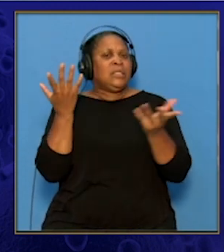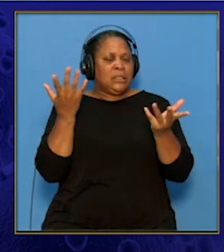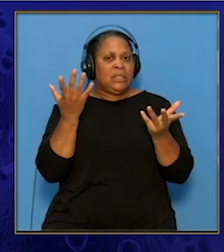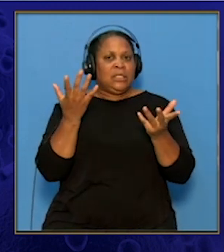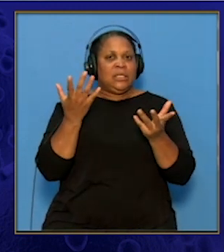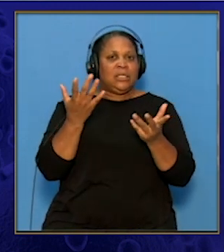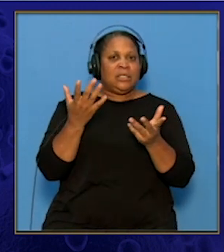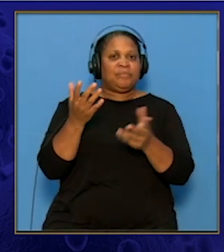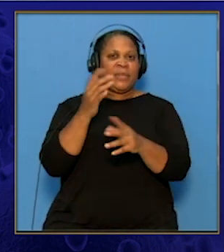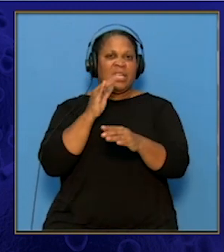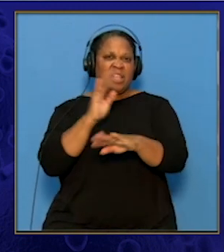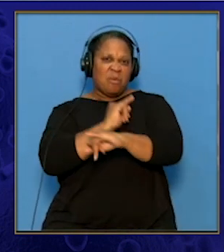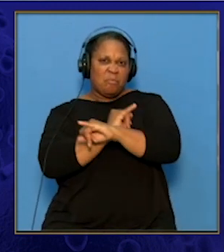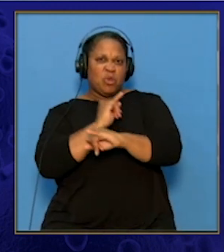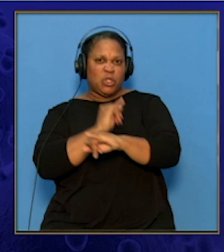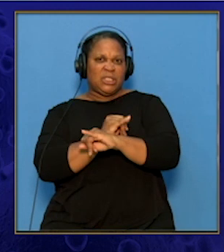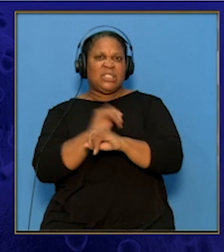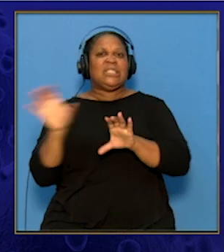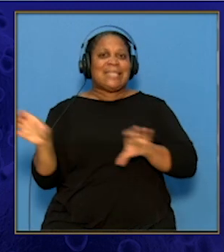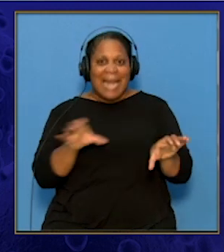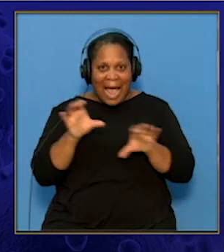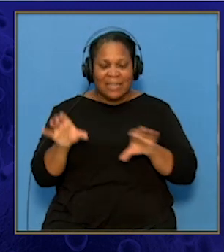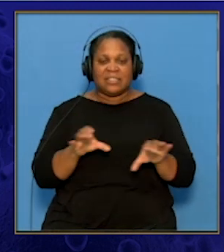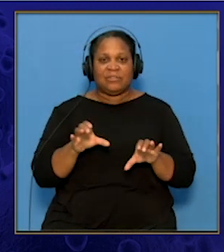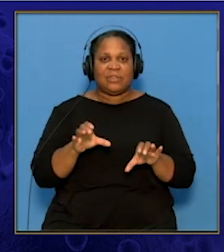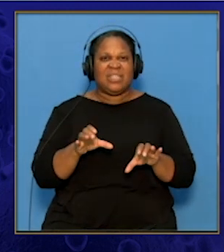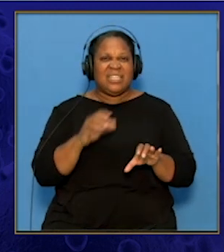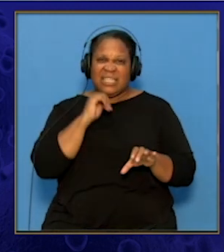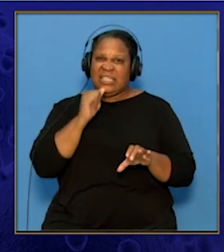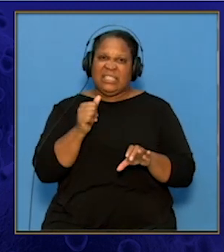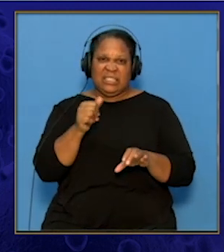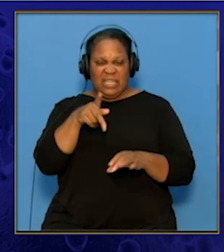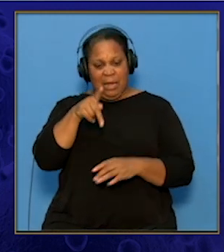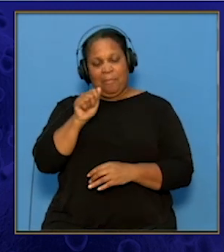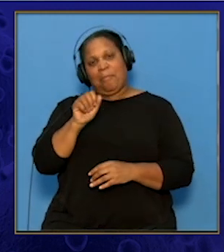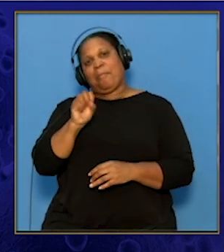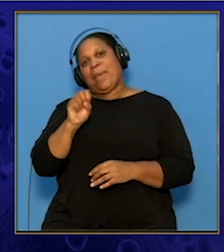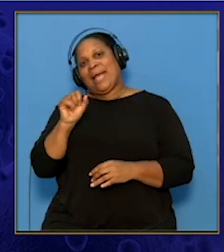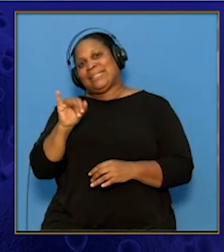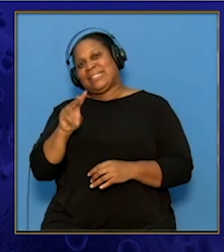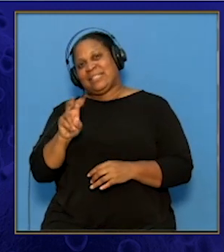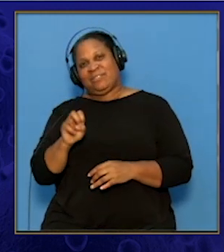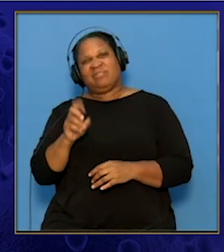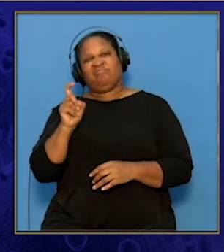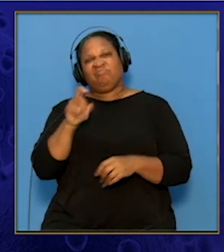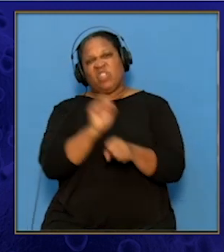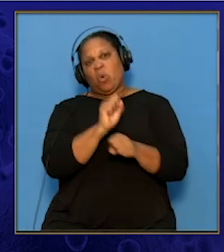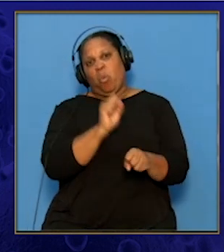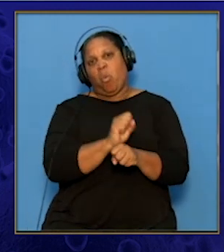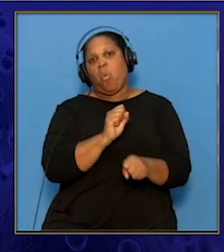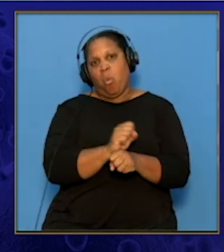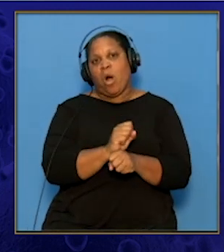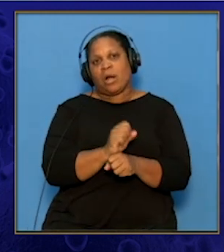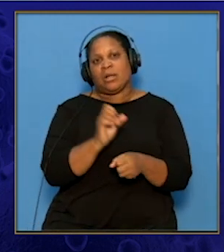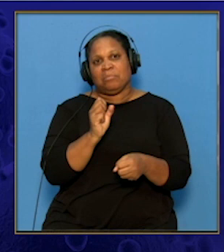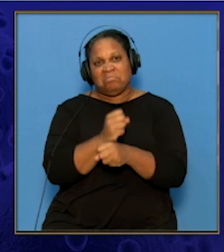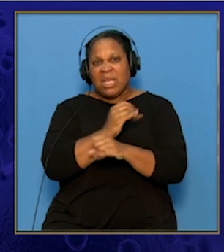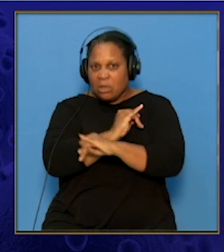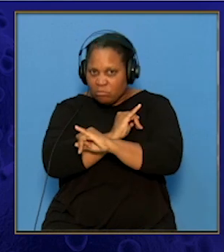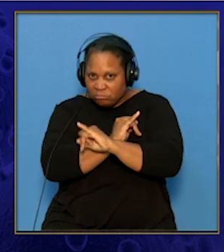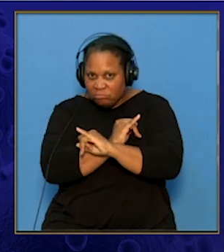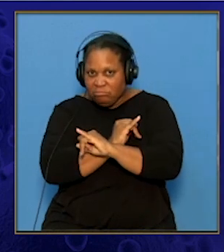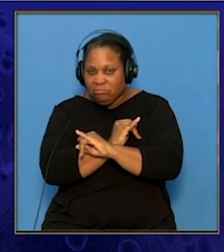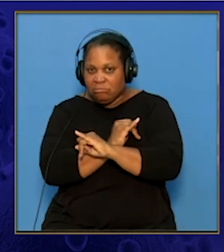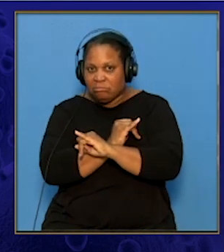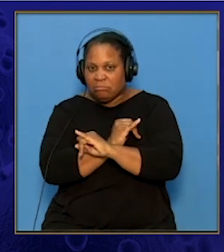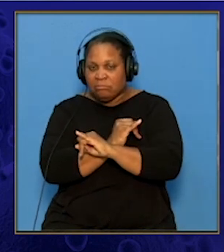immunity. It is active as opposed to passive, because your body has to do some work in order to make you immune. It